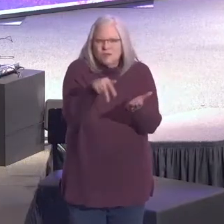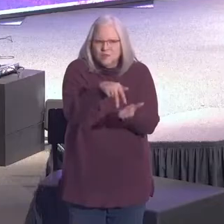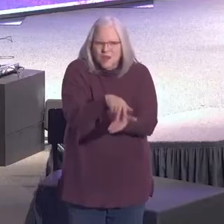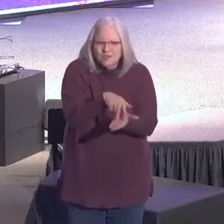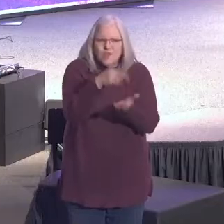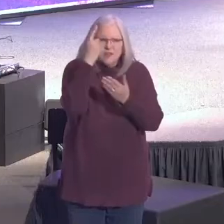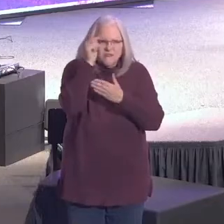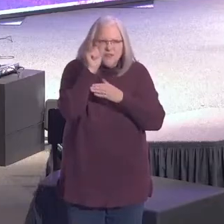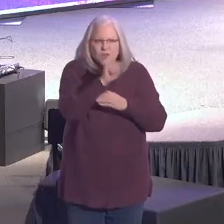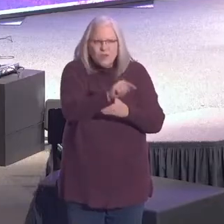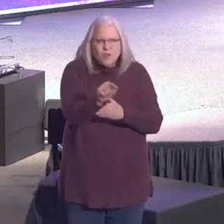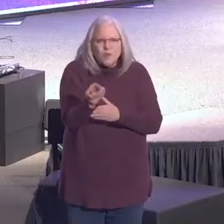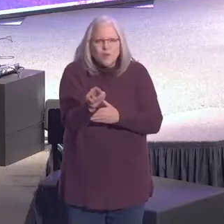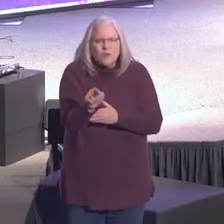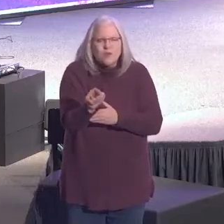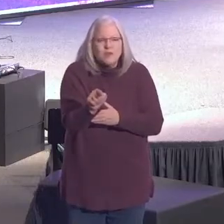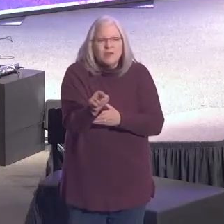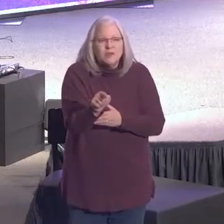for you.